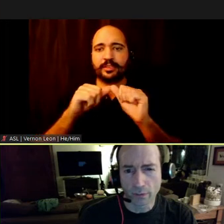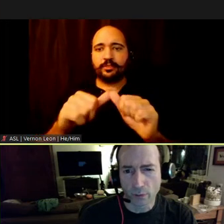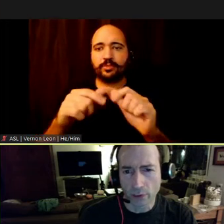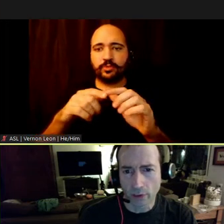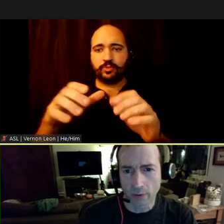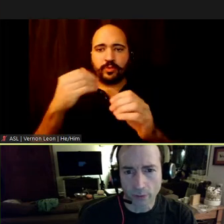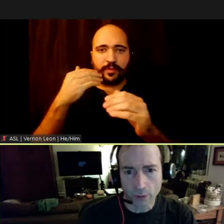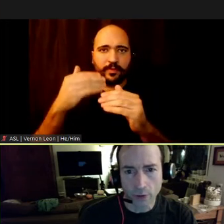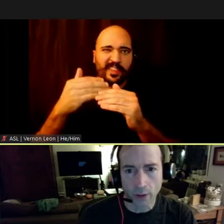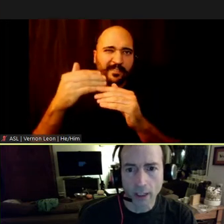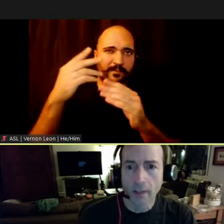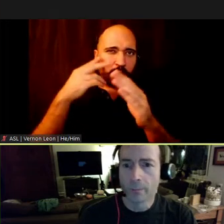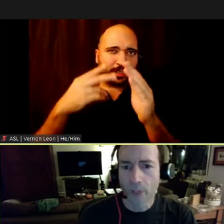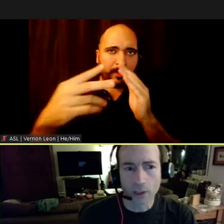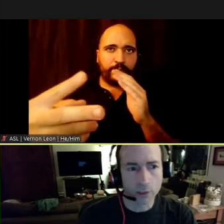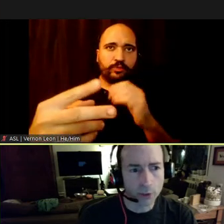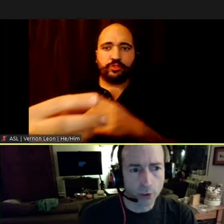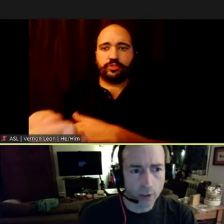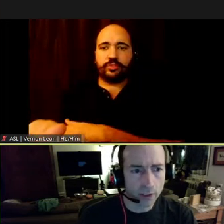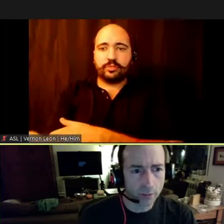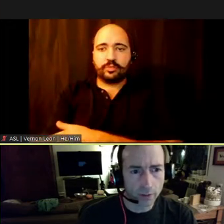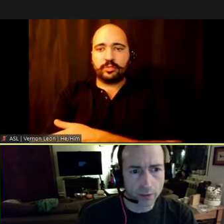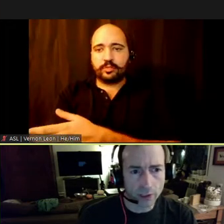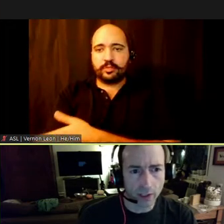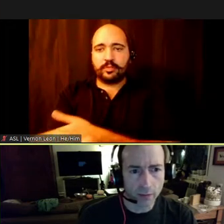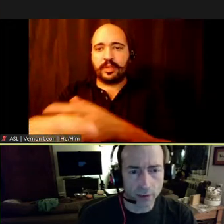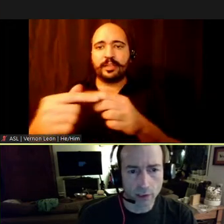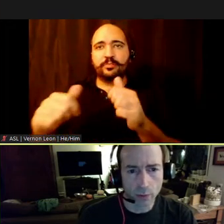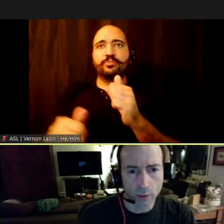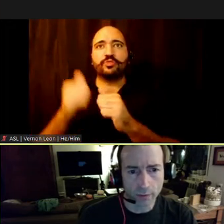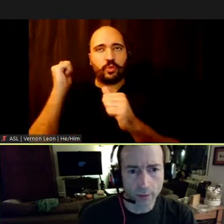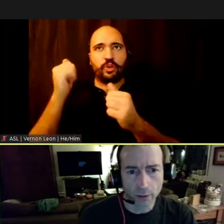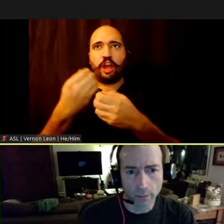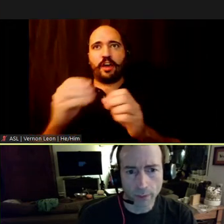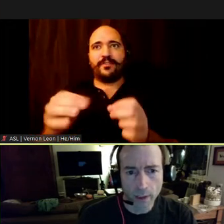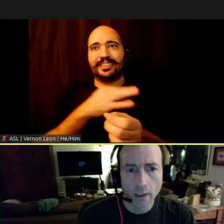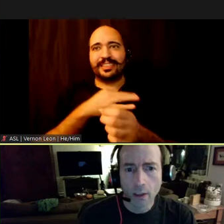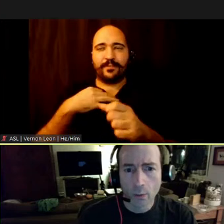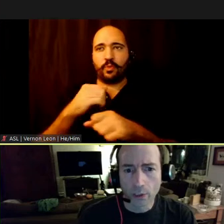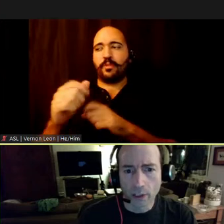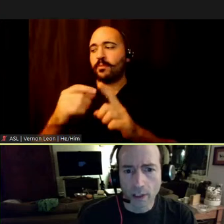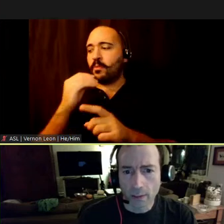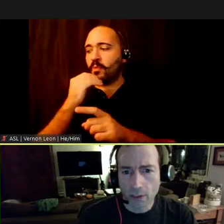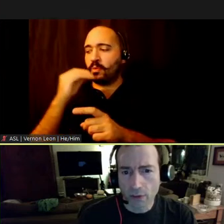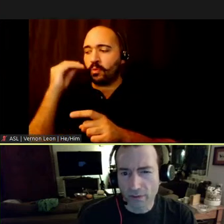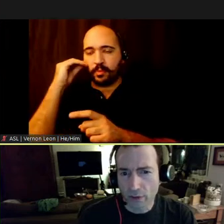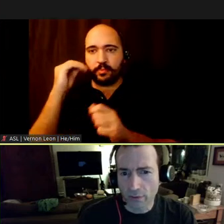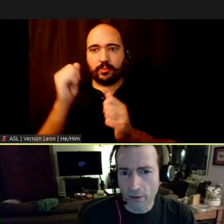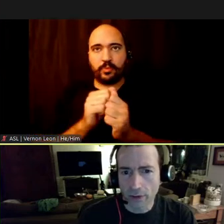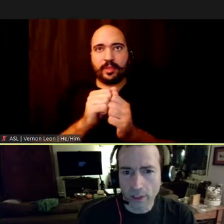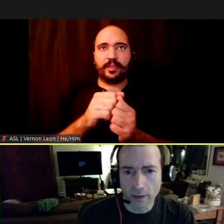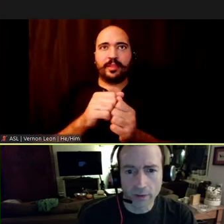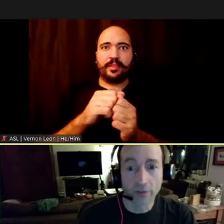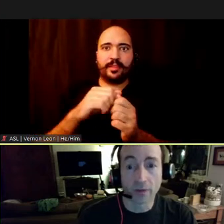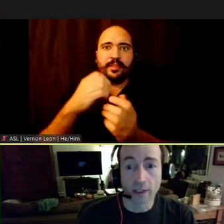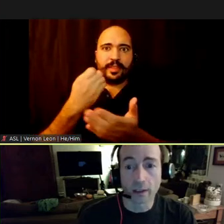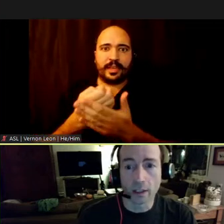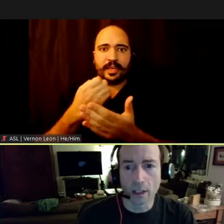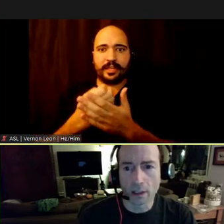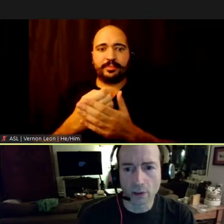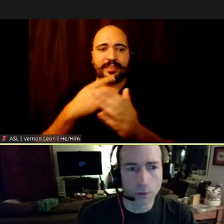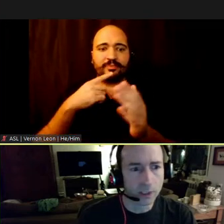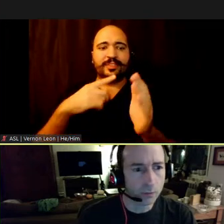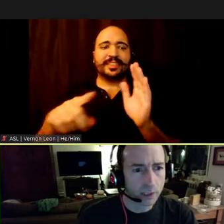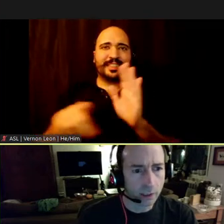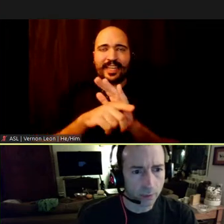so for the foreseeable future, as the majority of office staff continue to work from home. With the economy severely negatively affected